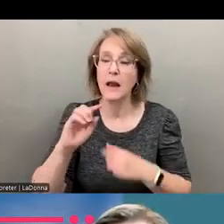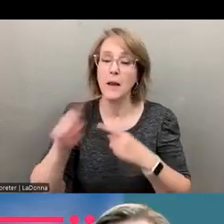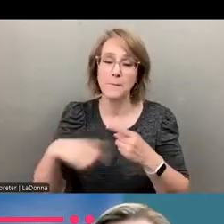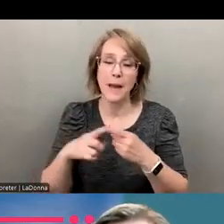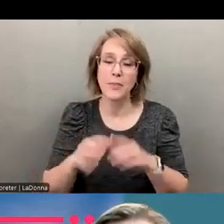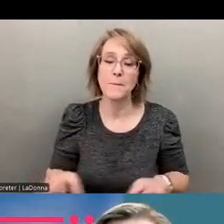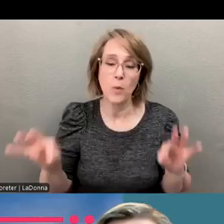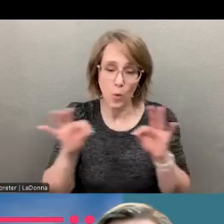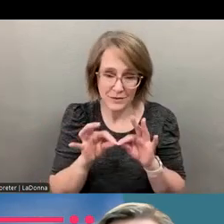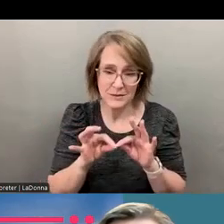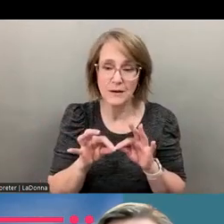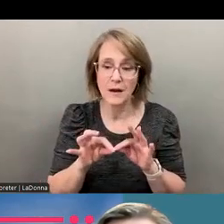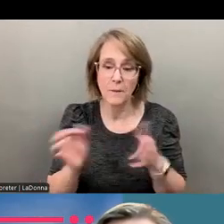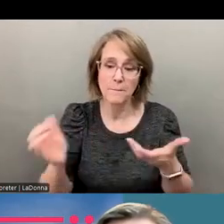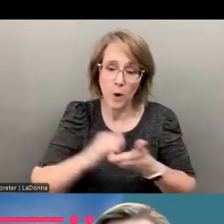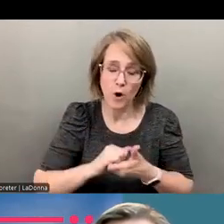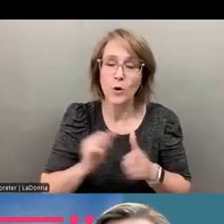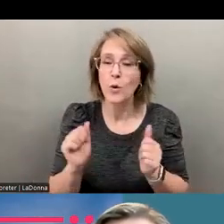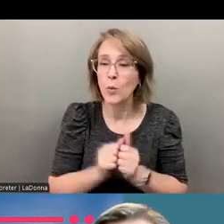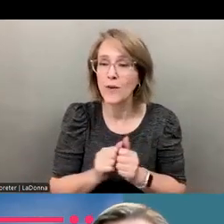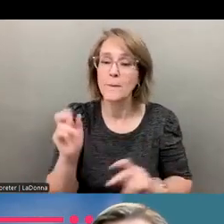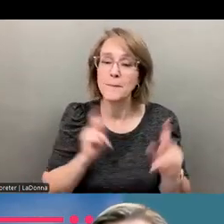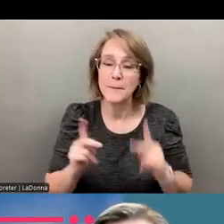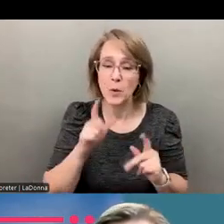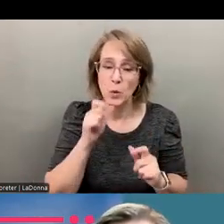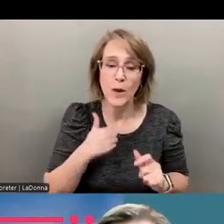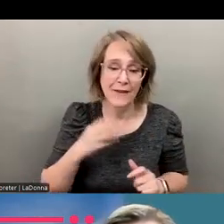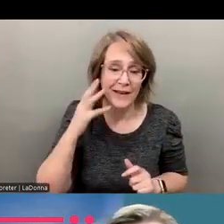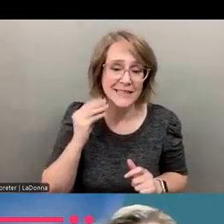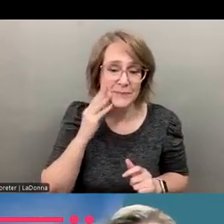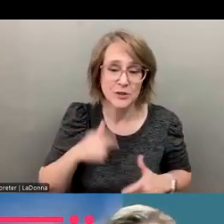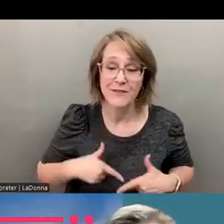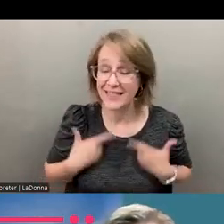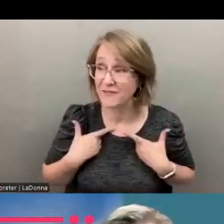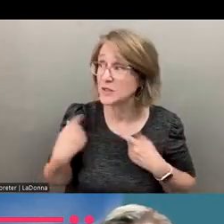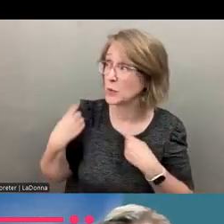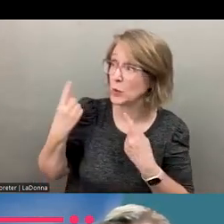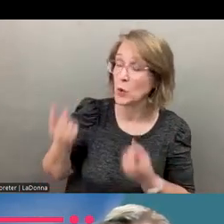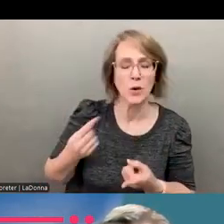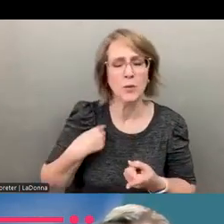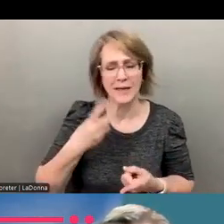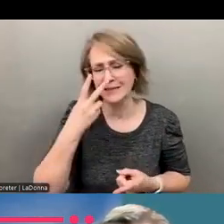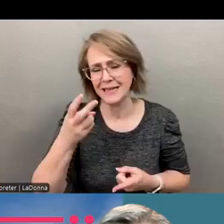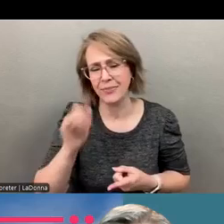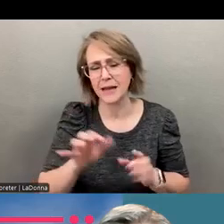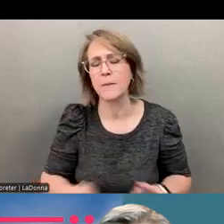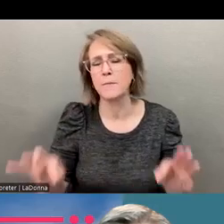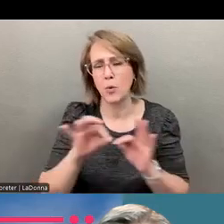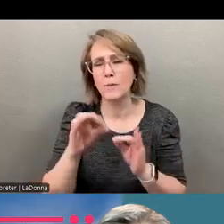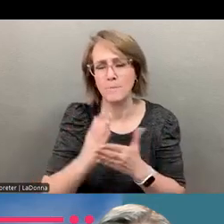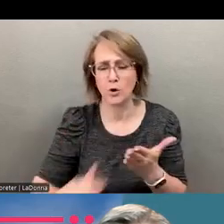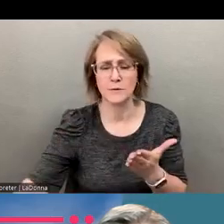of being able to partner with individuals that have lived experience and, and we continue to see that as an important aspect